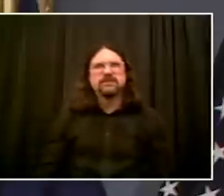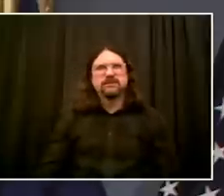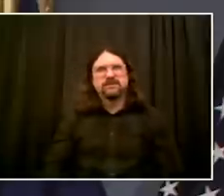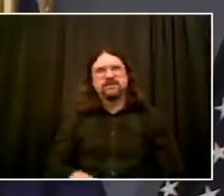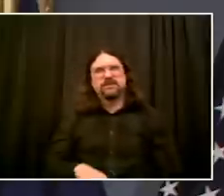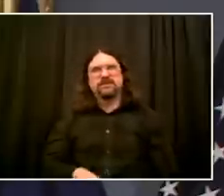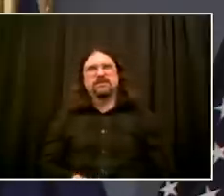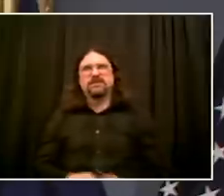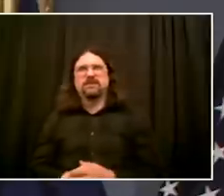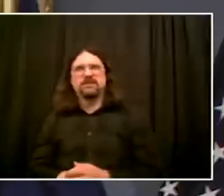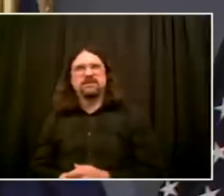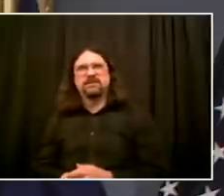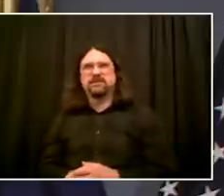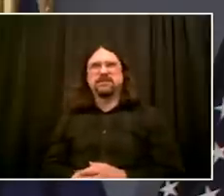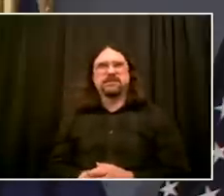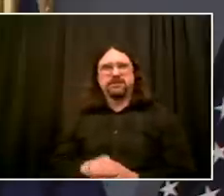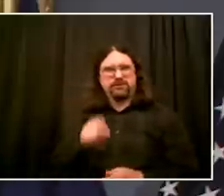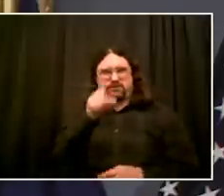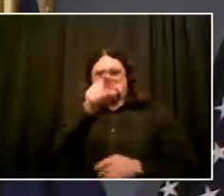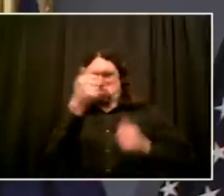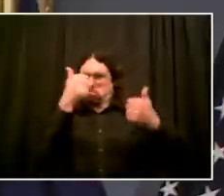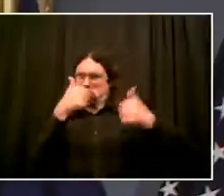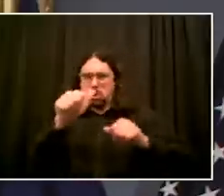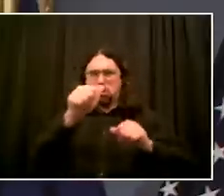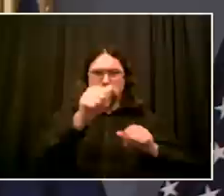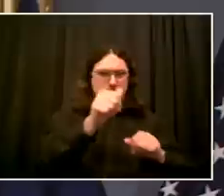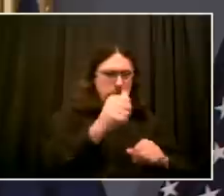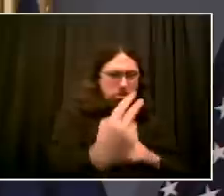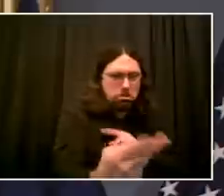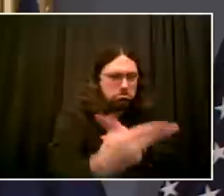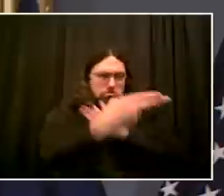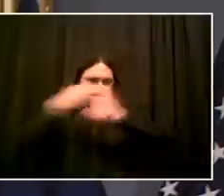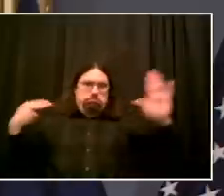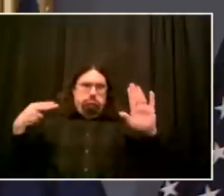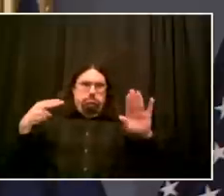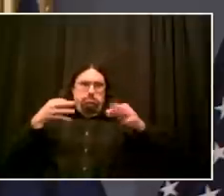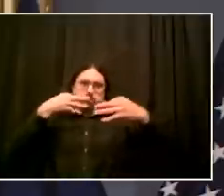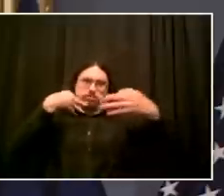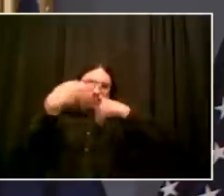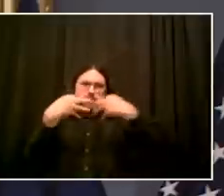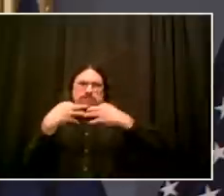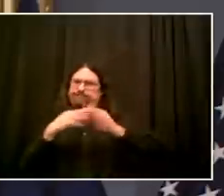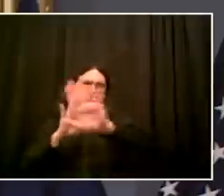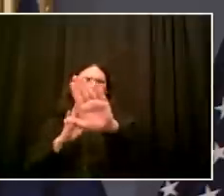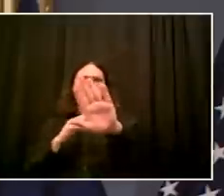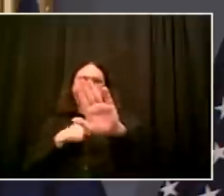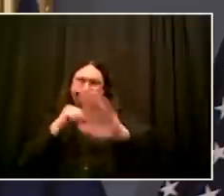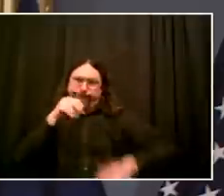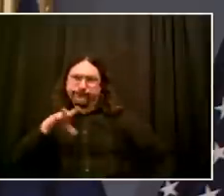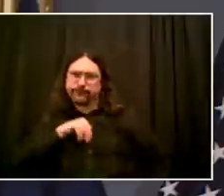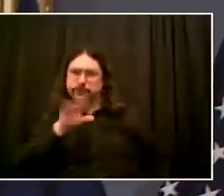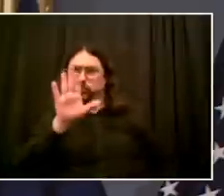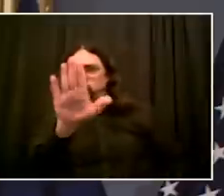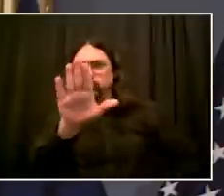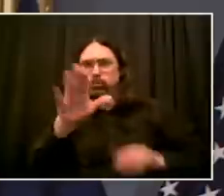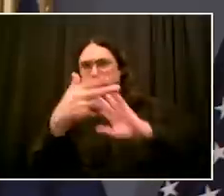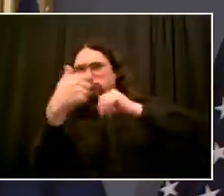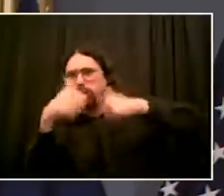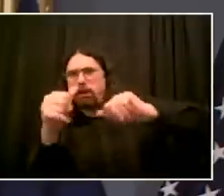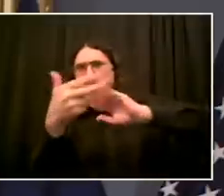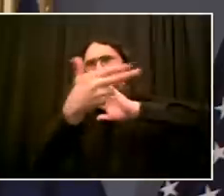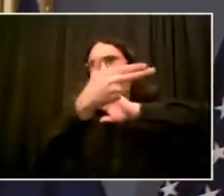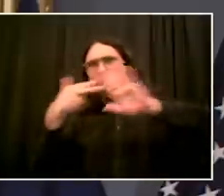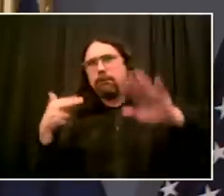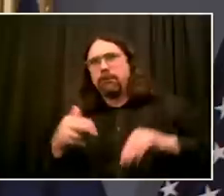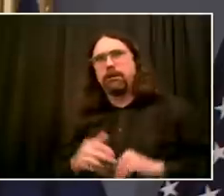to it as best I can. But the fact that someone said something does not move me one bit on its face. And I think that's so often the construct.